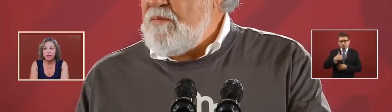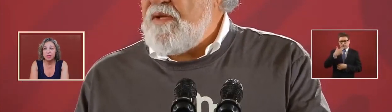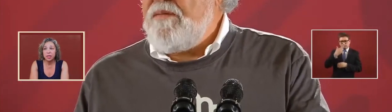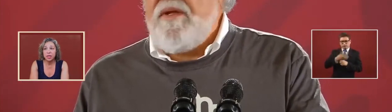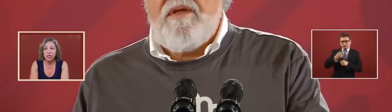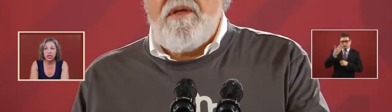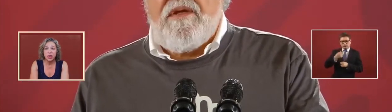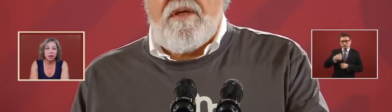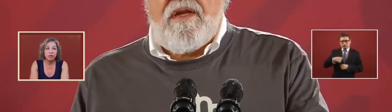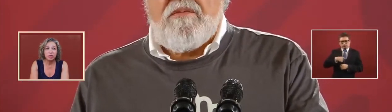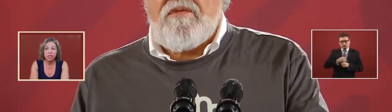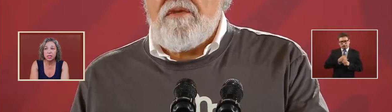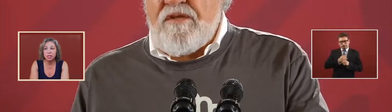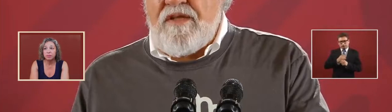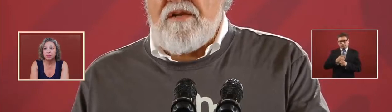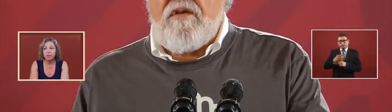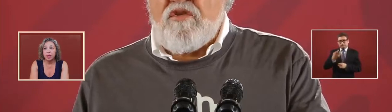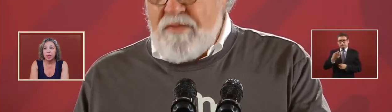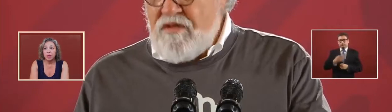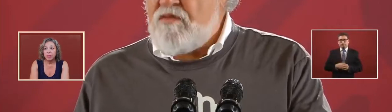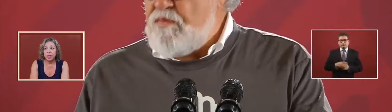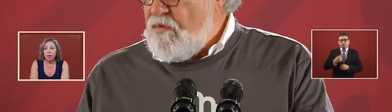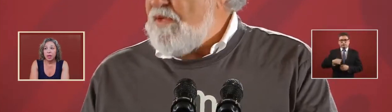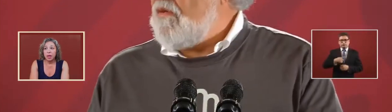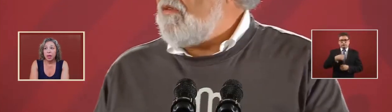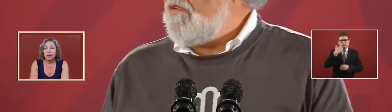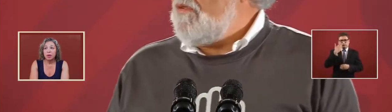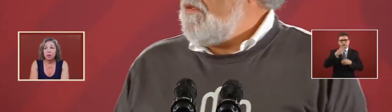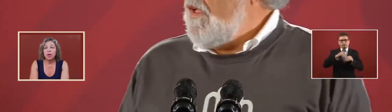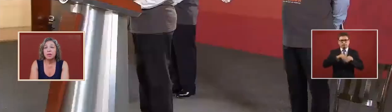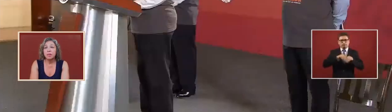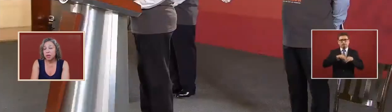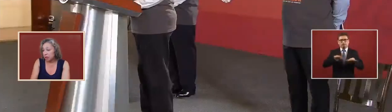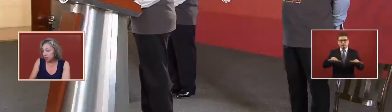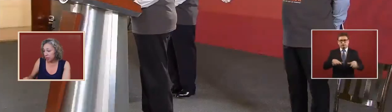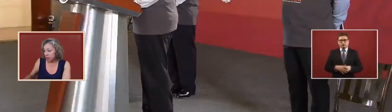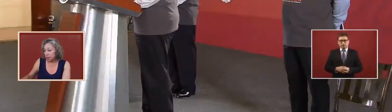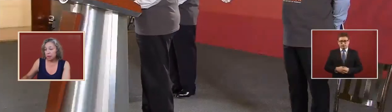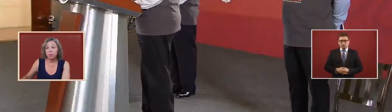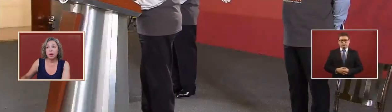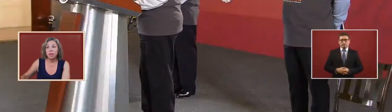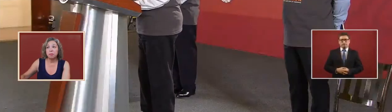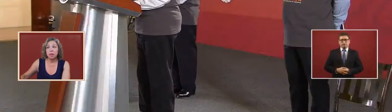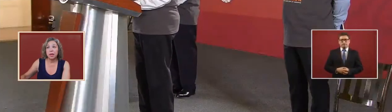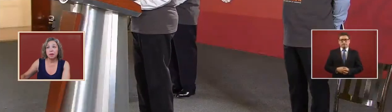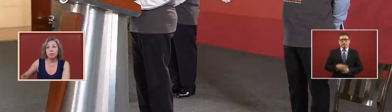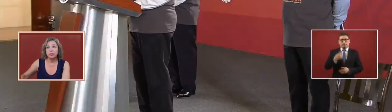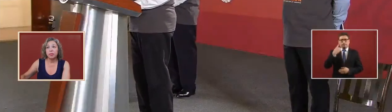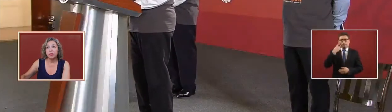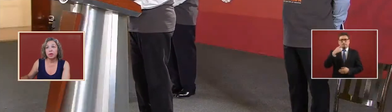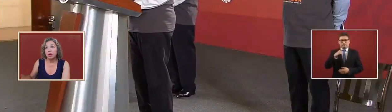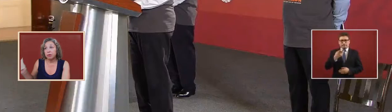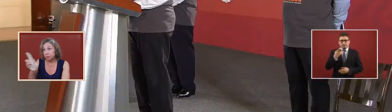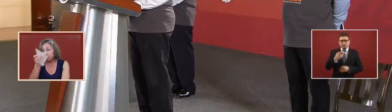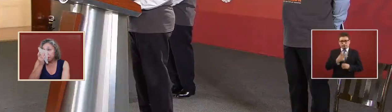doing on the investigation and on their system and that we're going to be using the public media